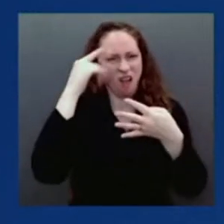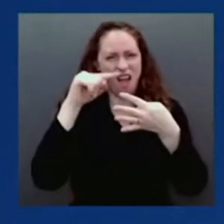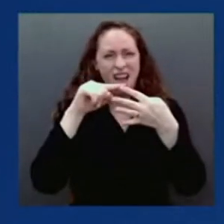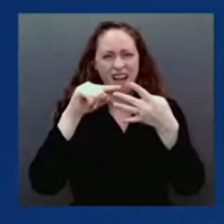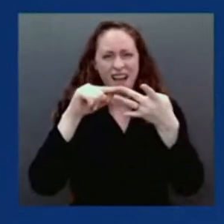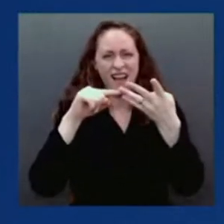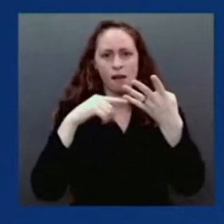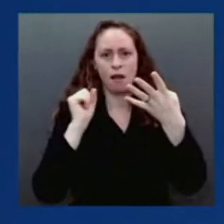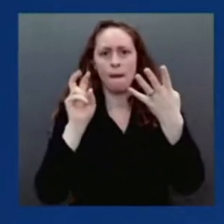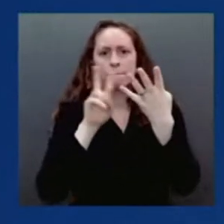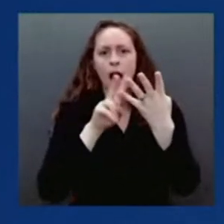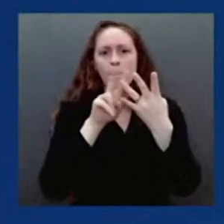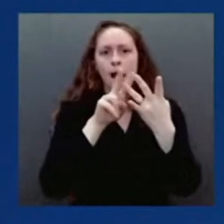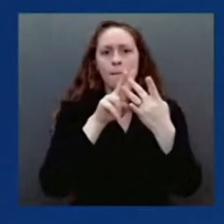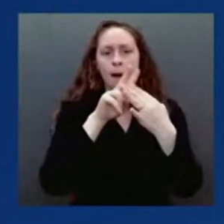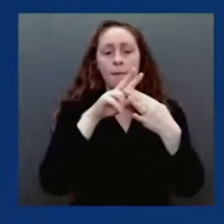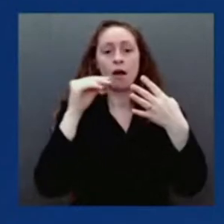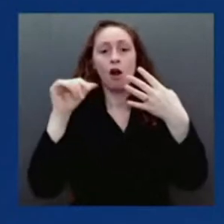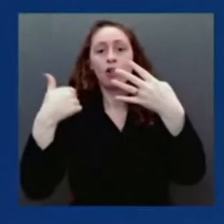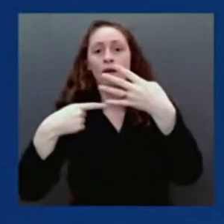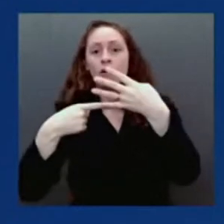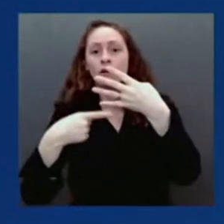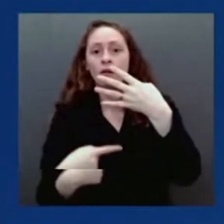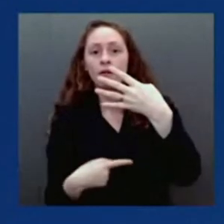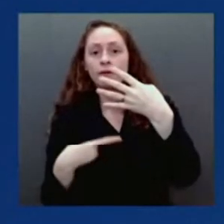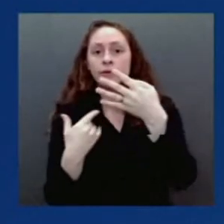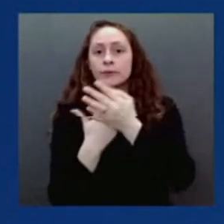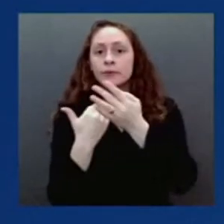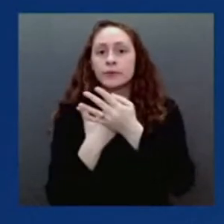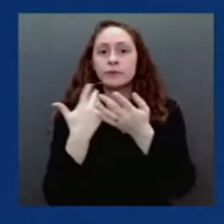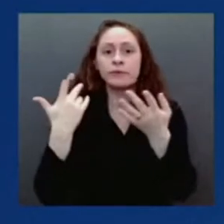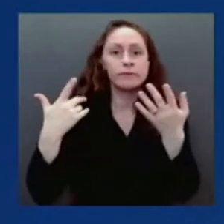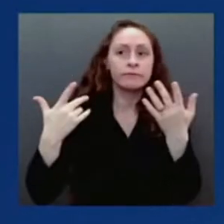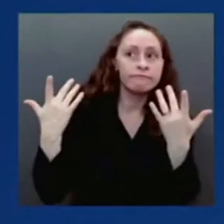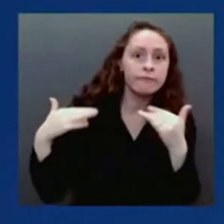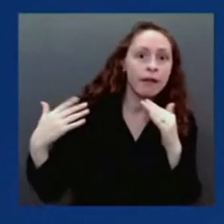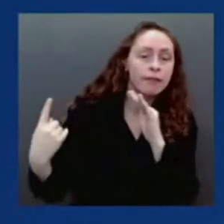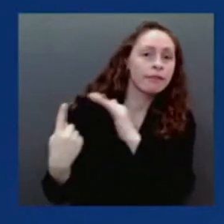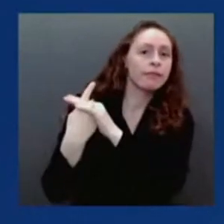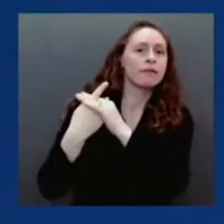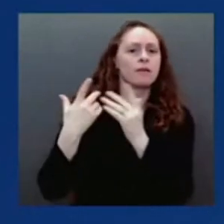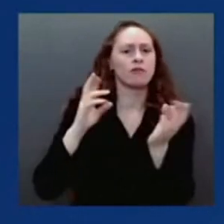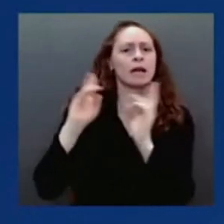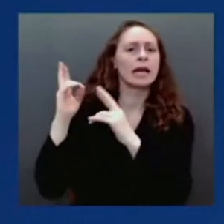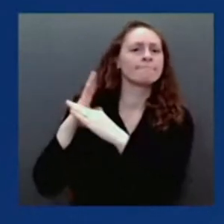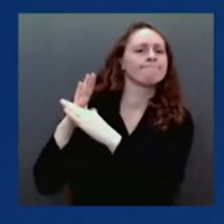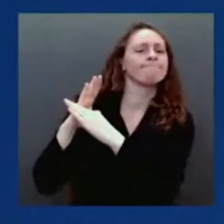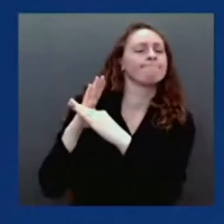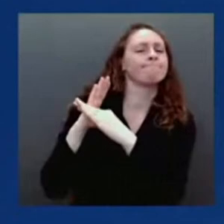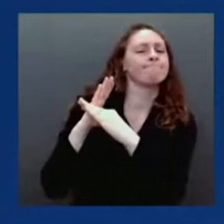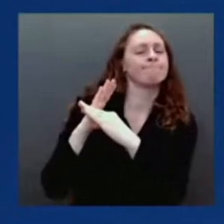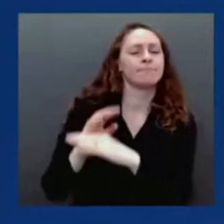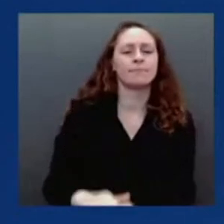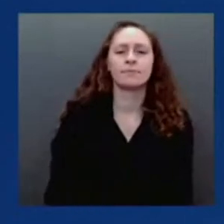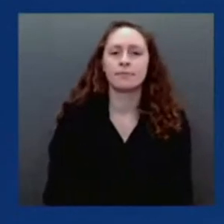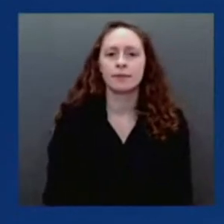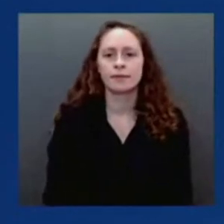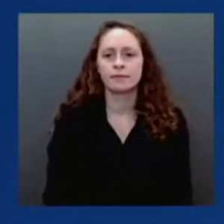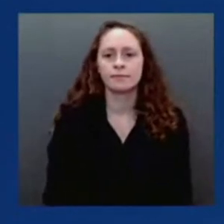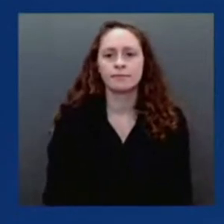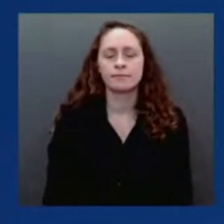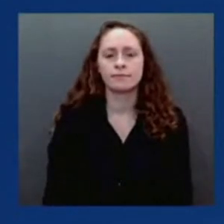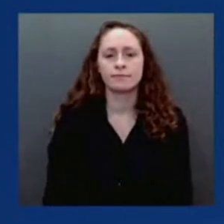somewhat of a complicated issue. Next slide. This is what we call a phylogenetic tree of the coronaviruses.